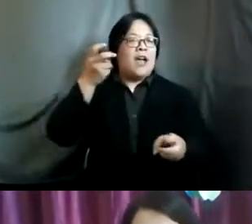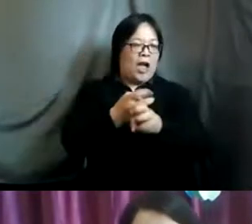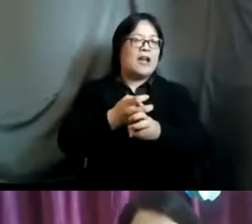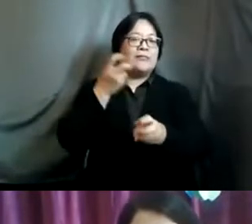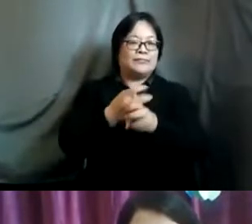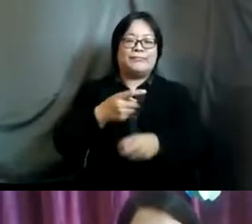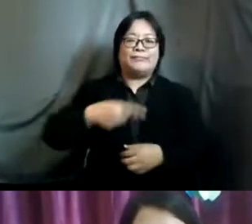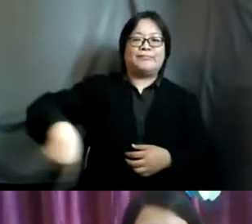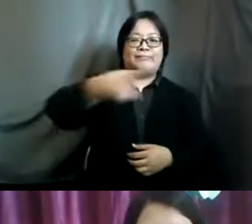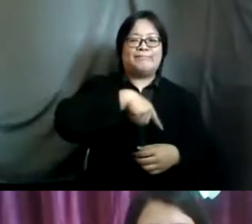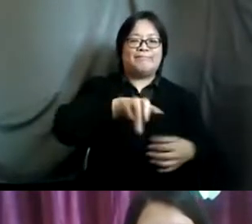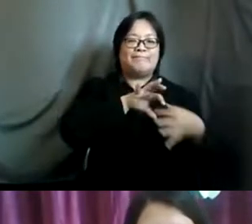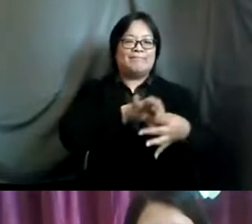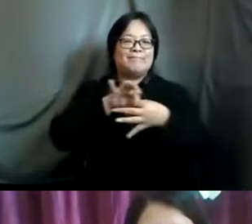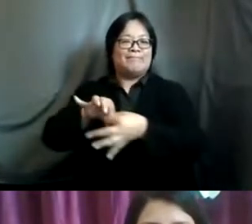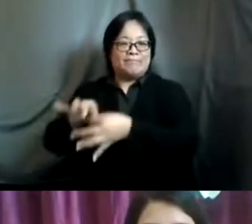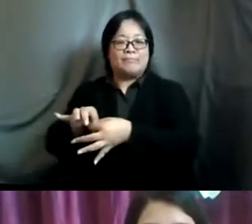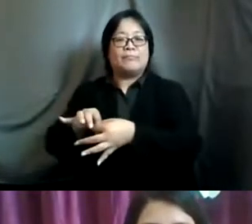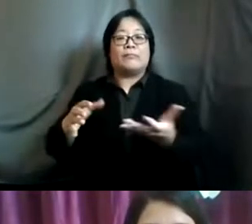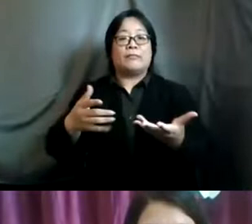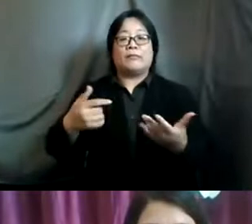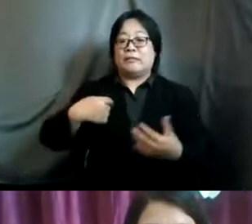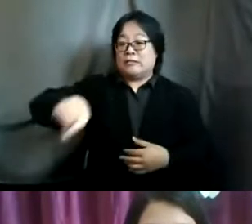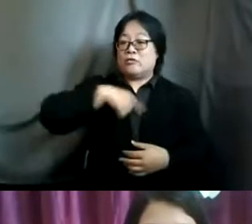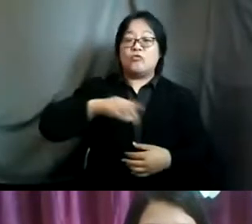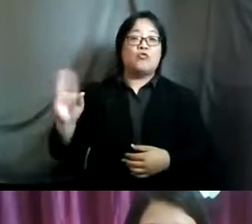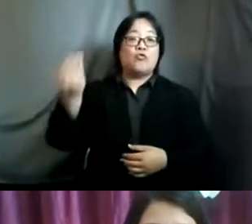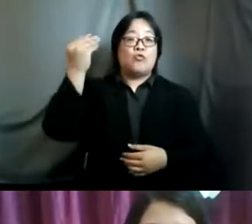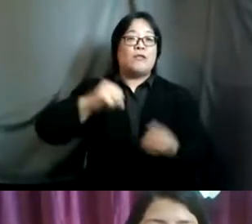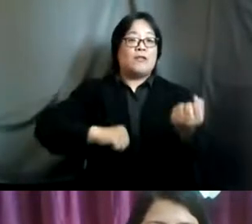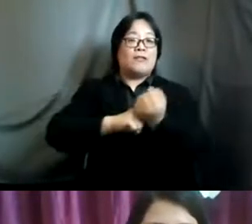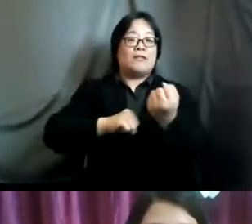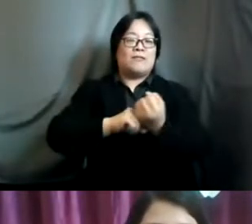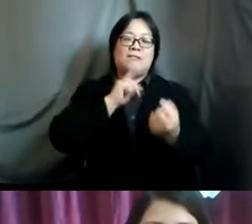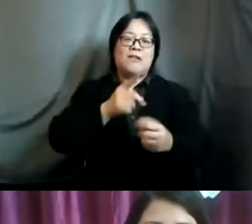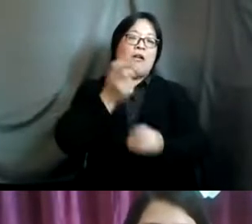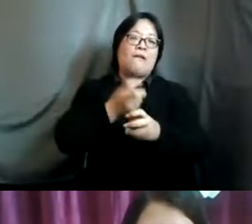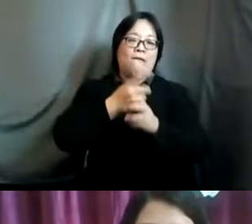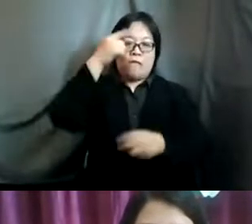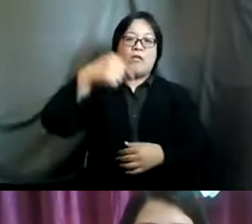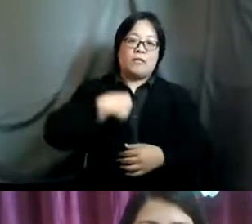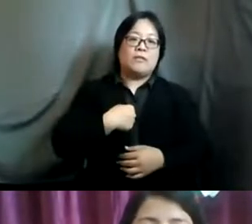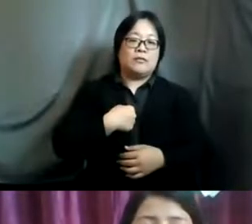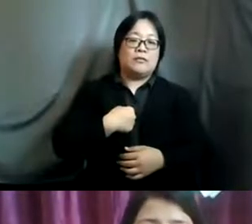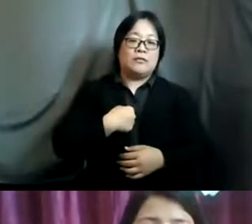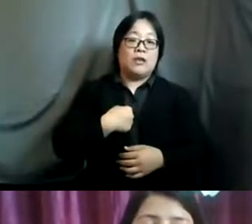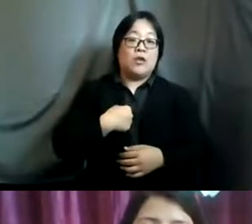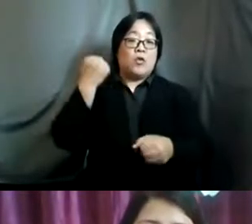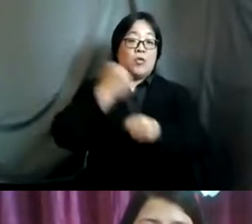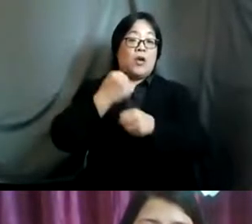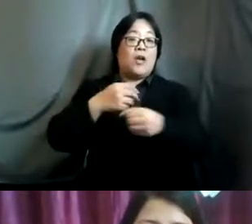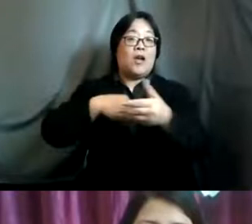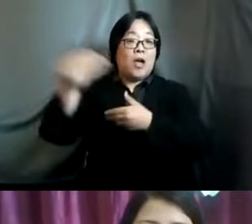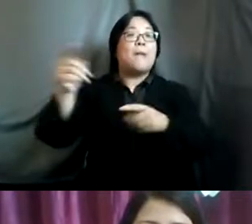go and work now and me as a youth advocate it is very hard for me to as well just go and work outside but then still the